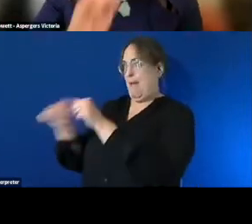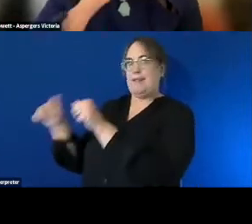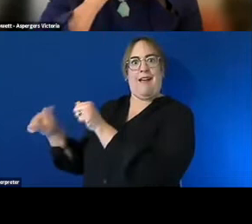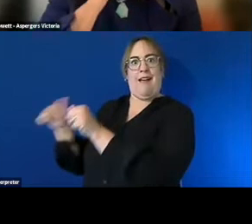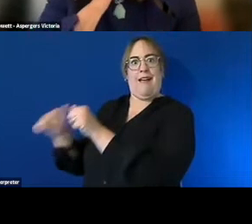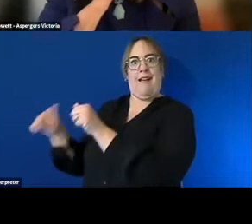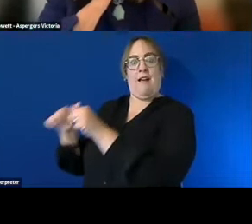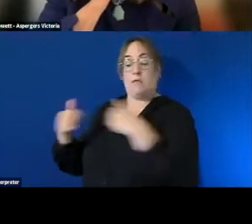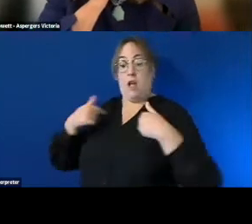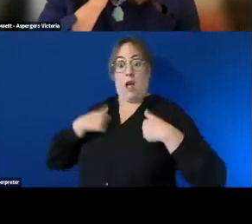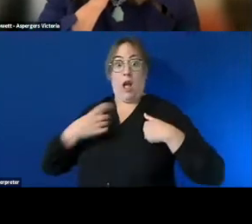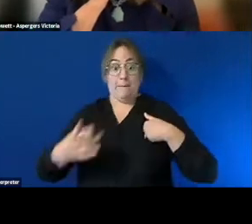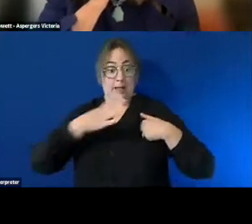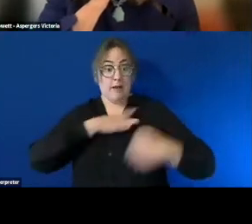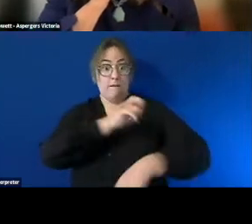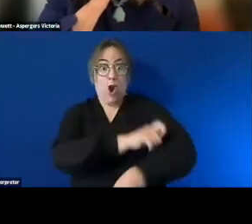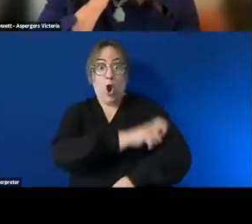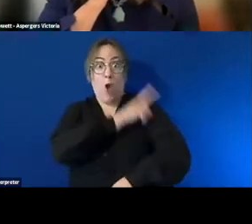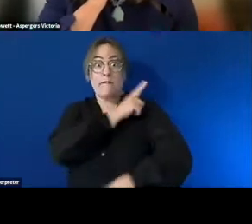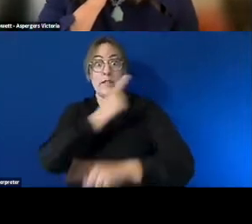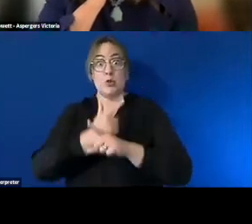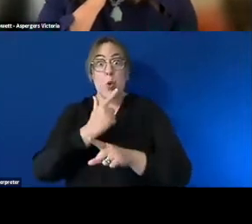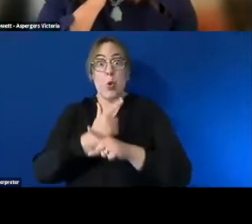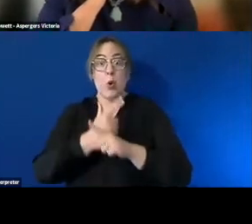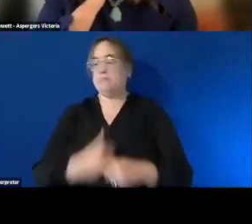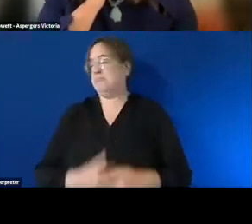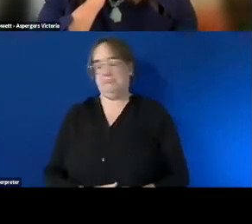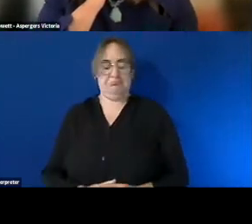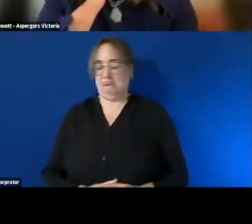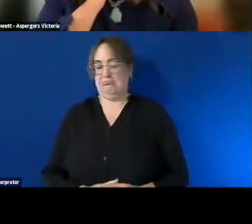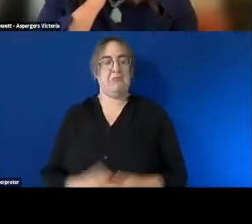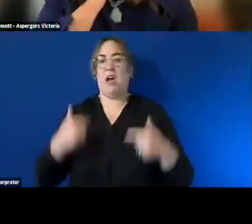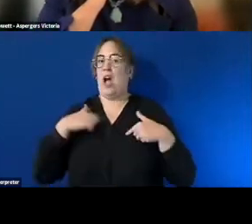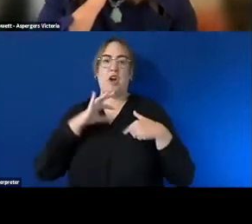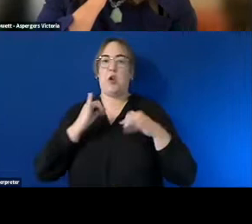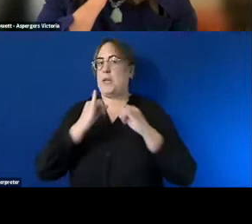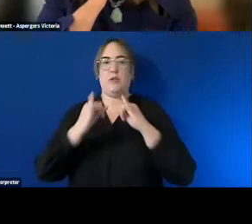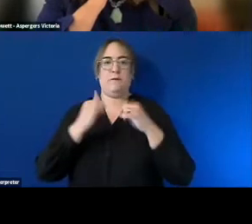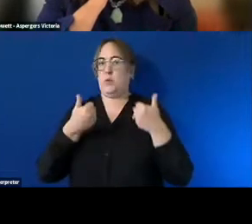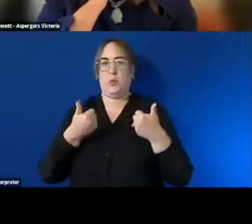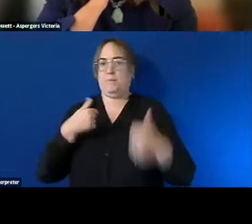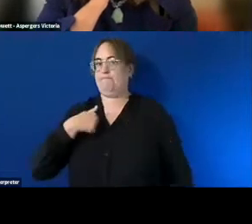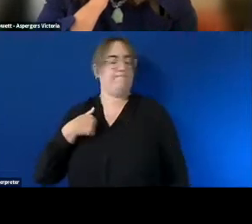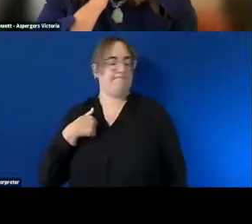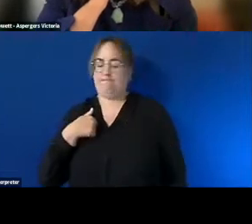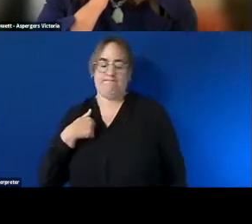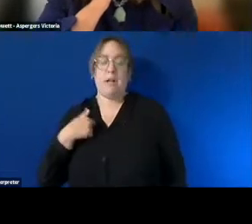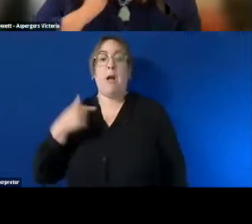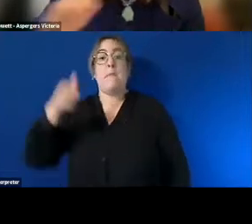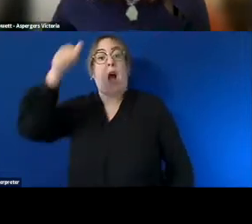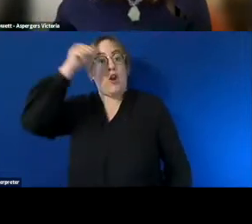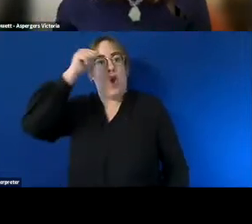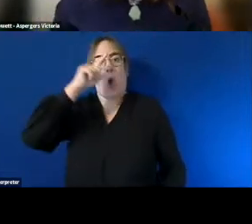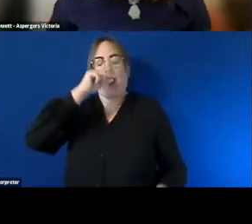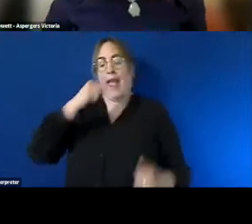definitely not a confident talker i might i've usually done interview very well but i've had it you know but i know i can offer